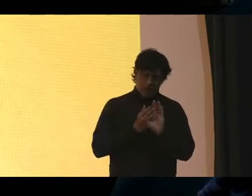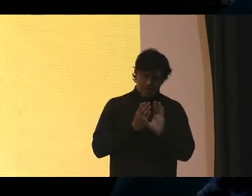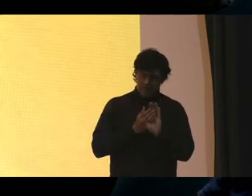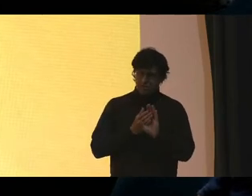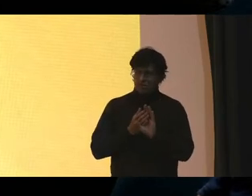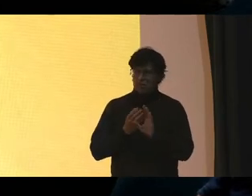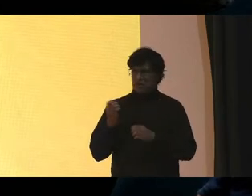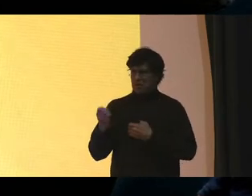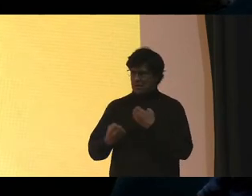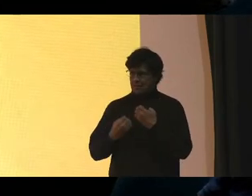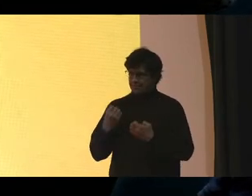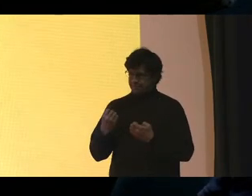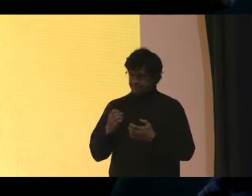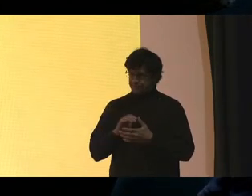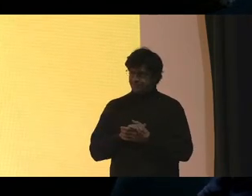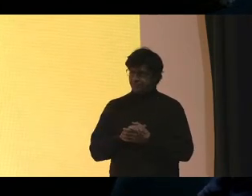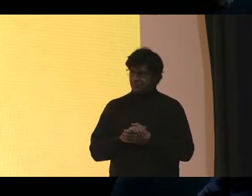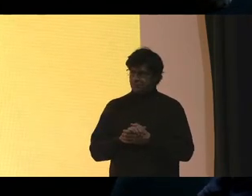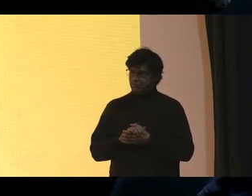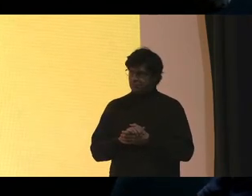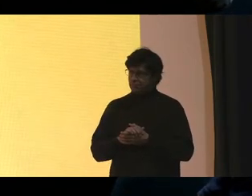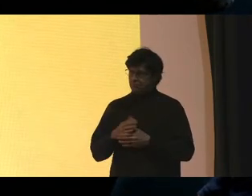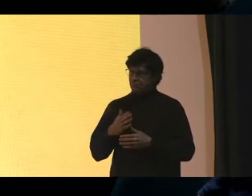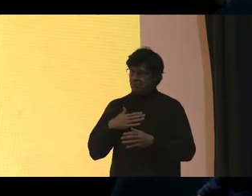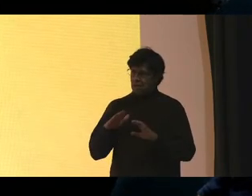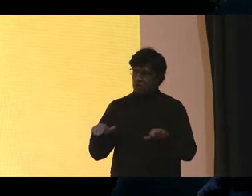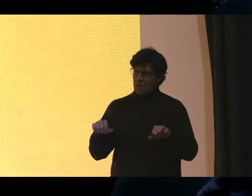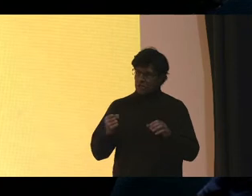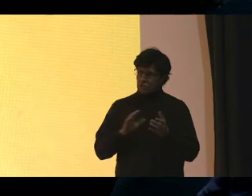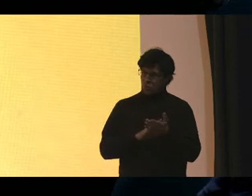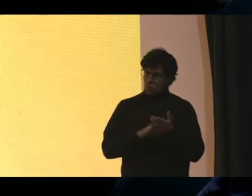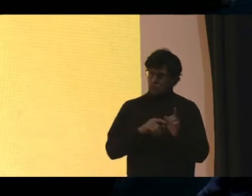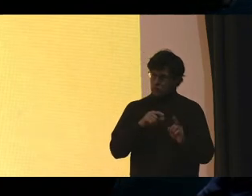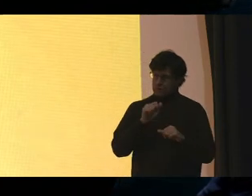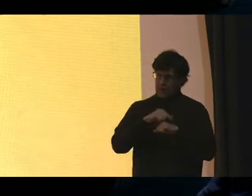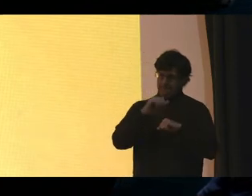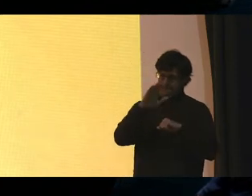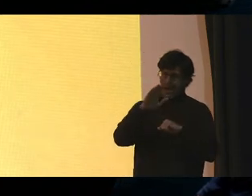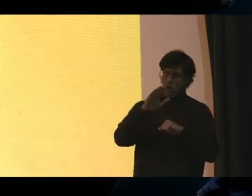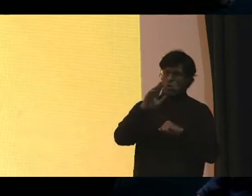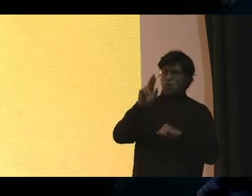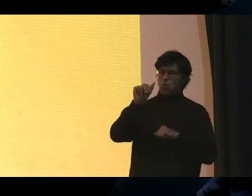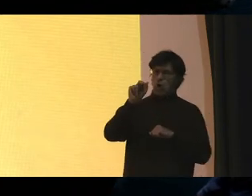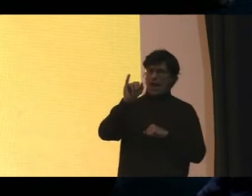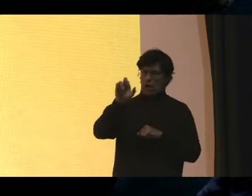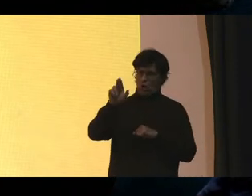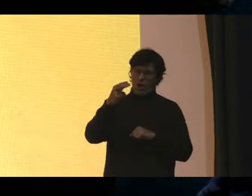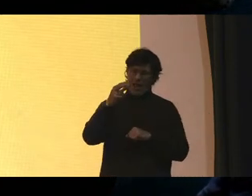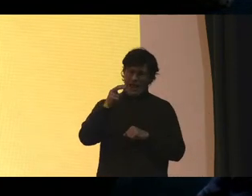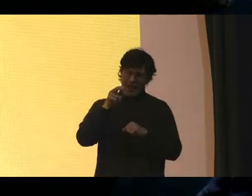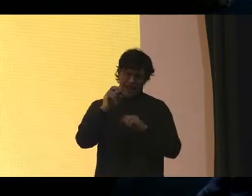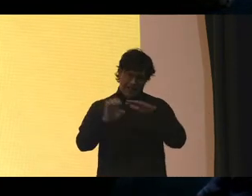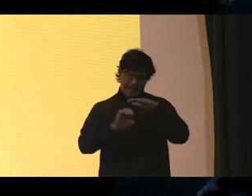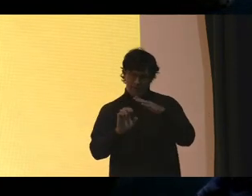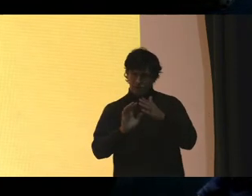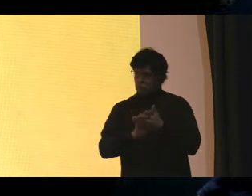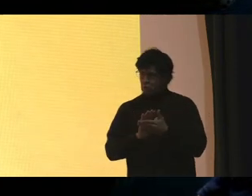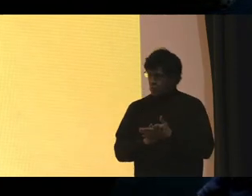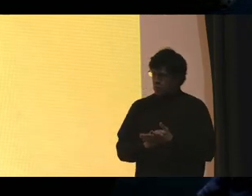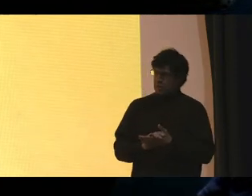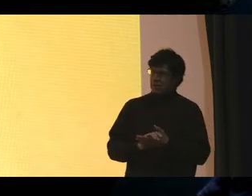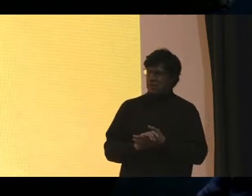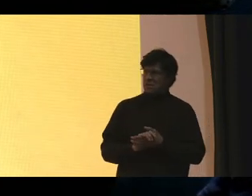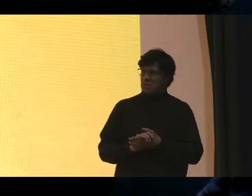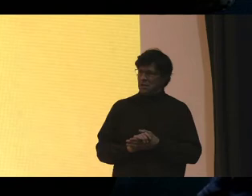emotional And at my child's school, she's at Mount Rainier Elementary School There has been You said Mount Lanier